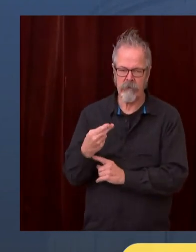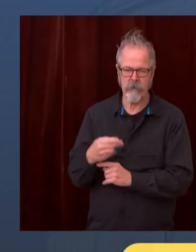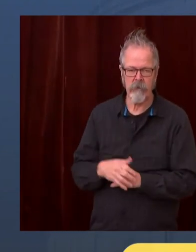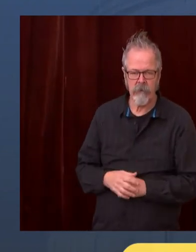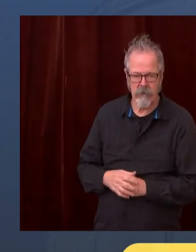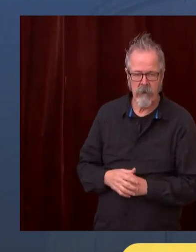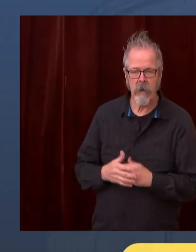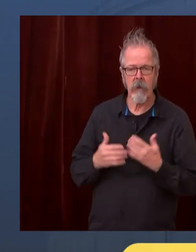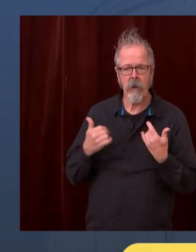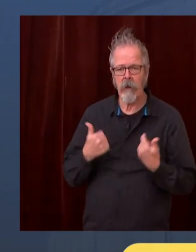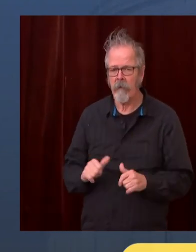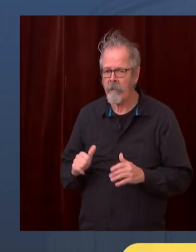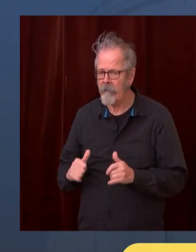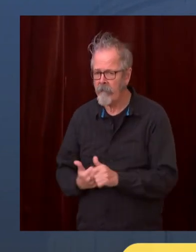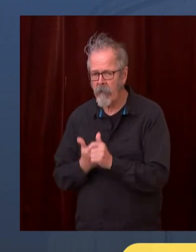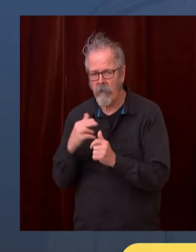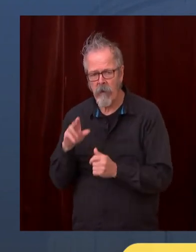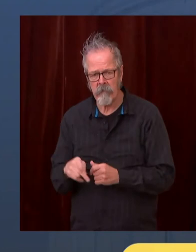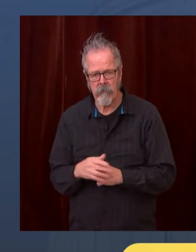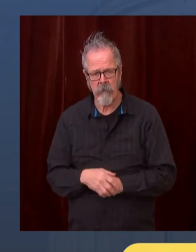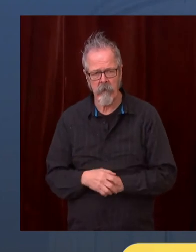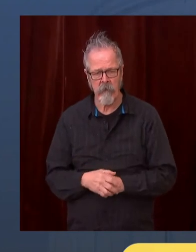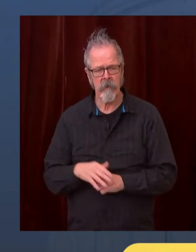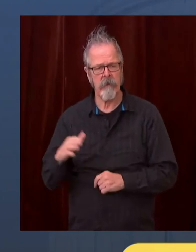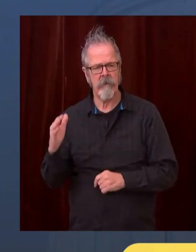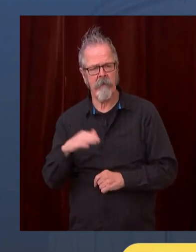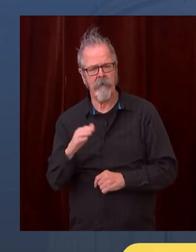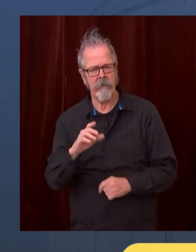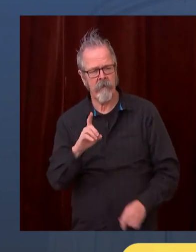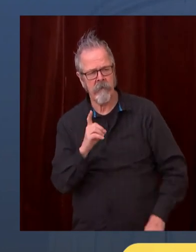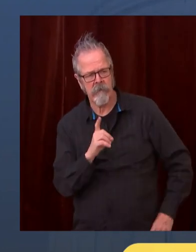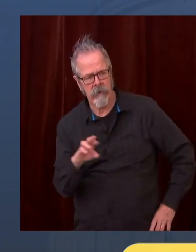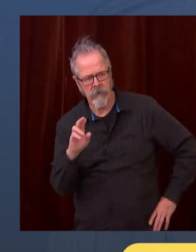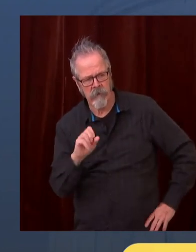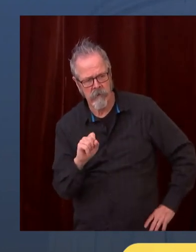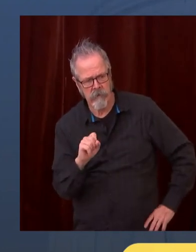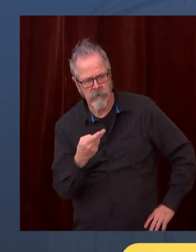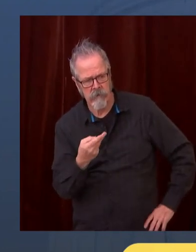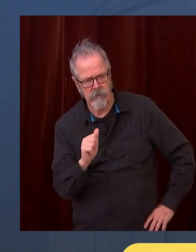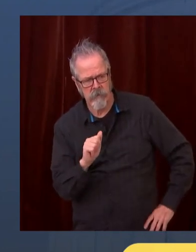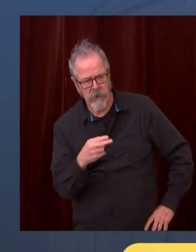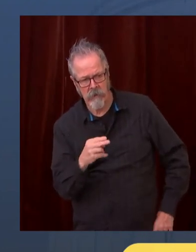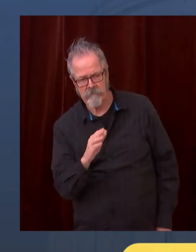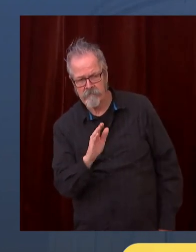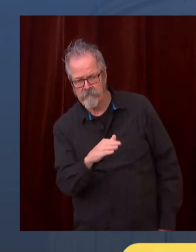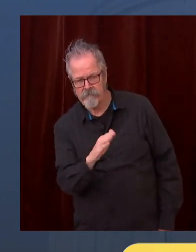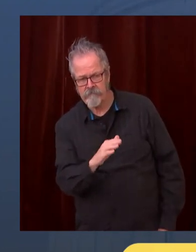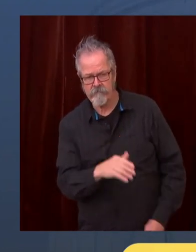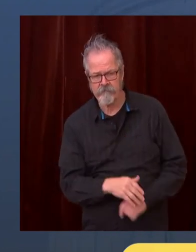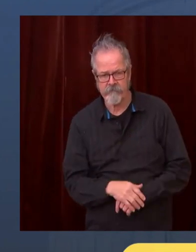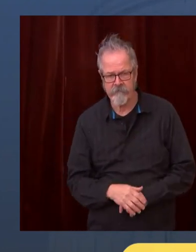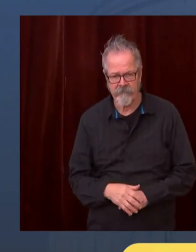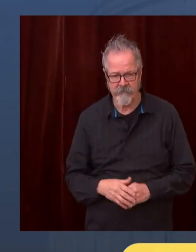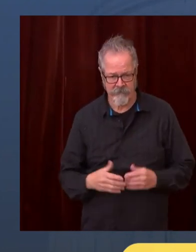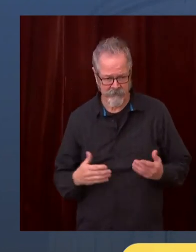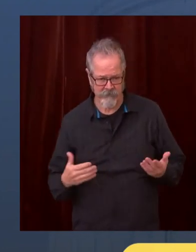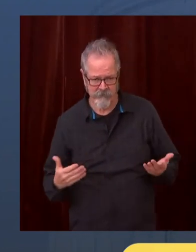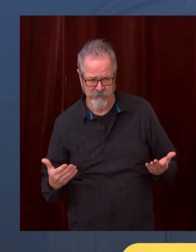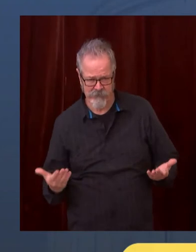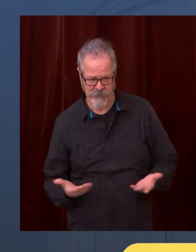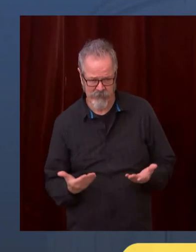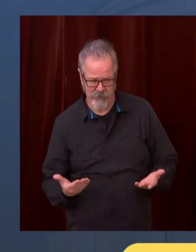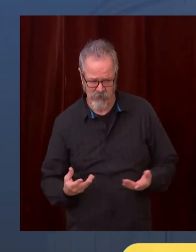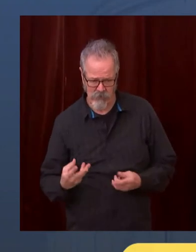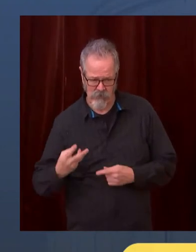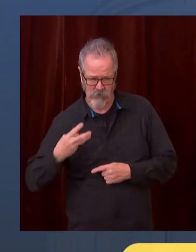but the state of Washington, 7 million people, extremely diverse, so you've got populated areas, you've got rural areas, and not everybody is buying